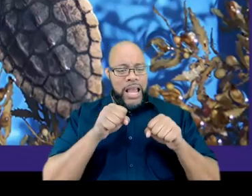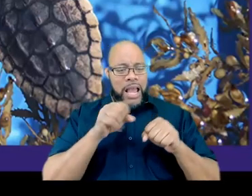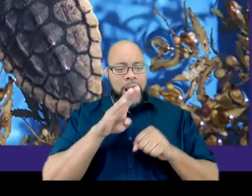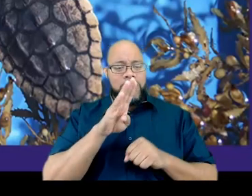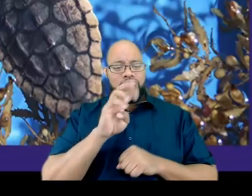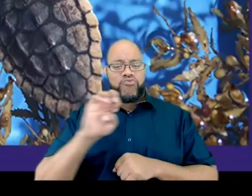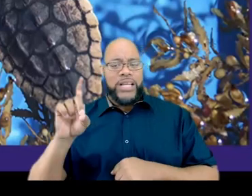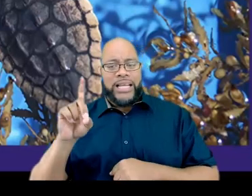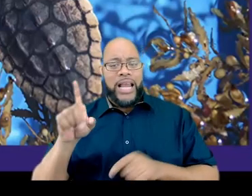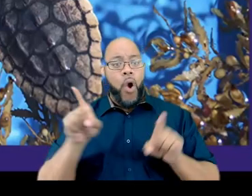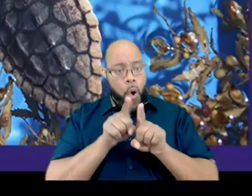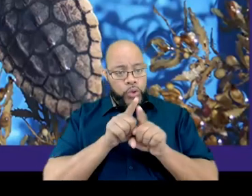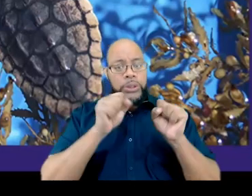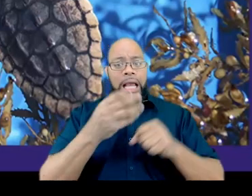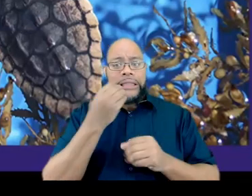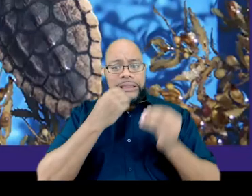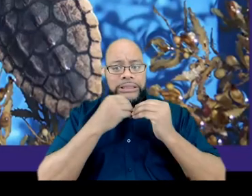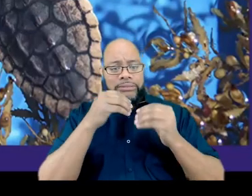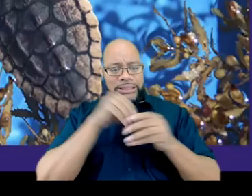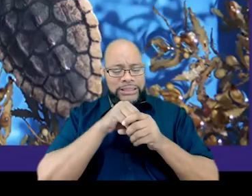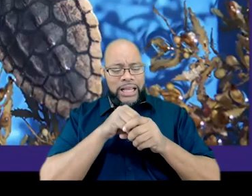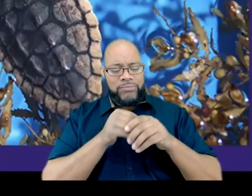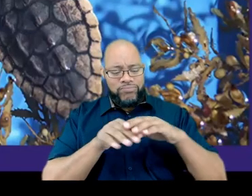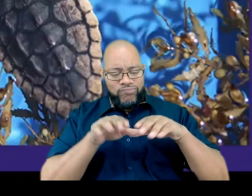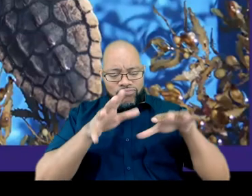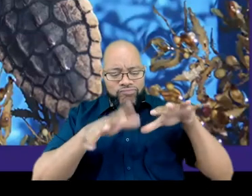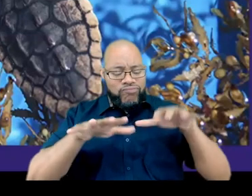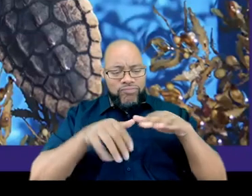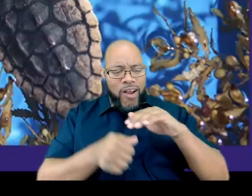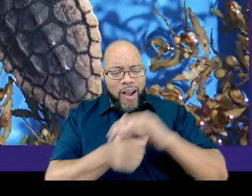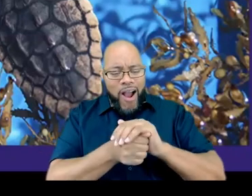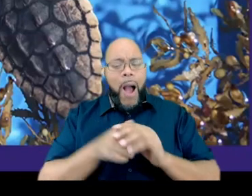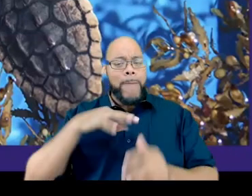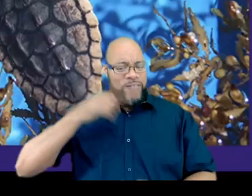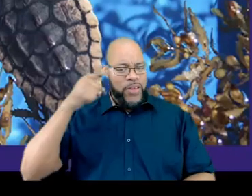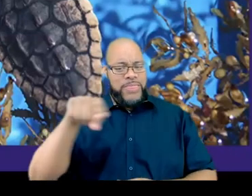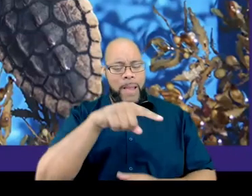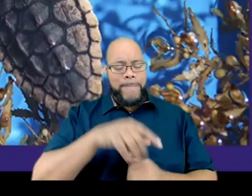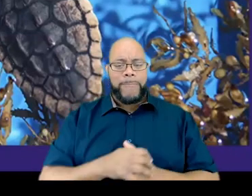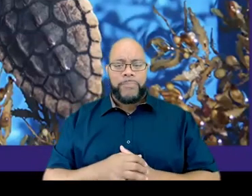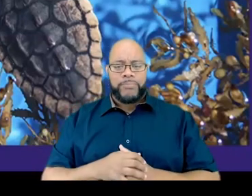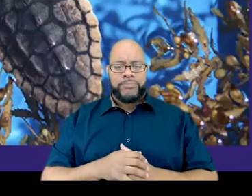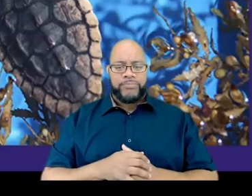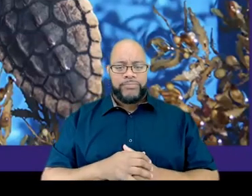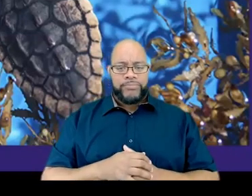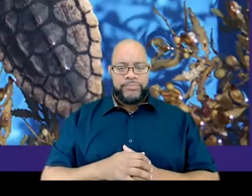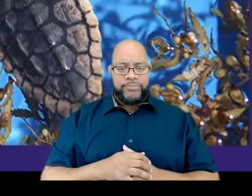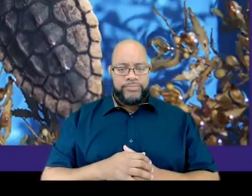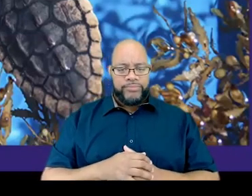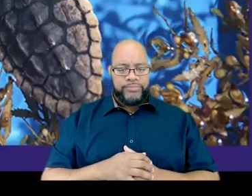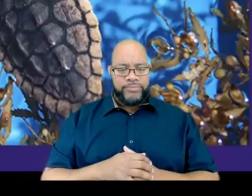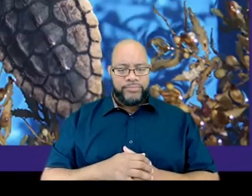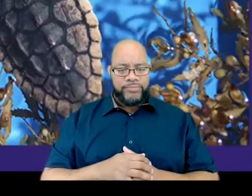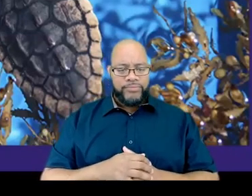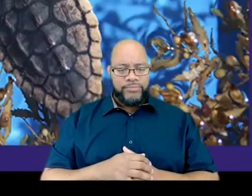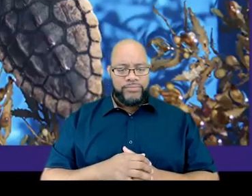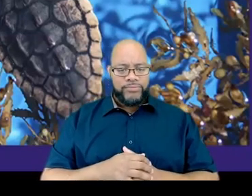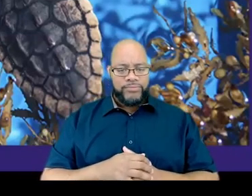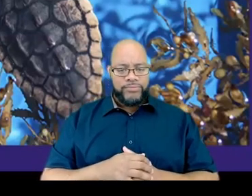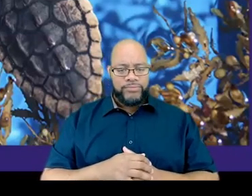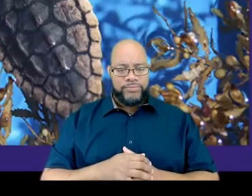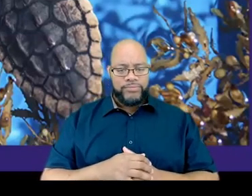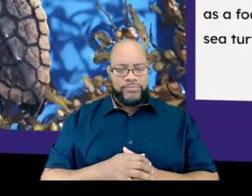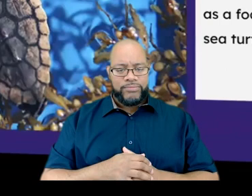as a food source. You know, it helps them camouflage and it's just really beneficial for them. And that's what really lives in the Sargasm.